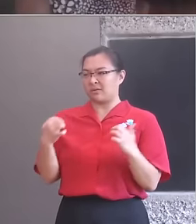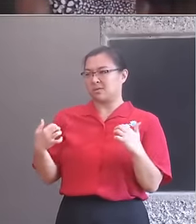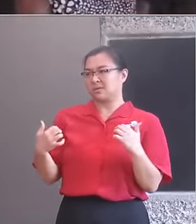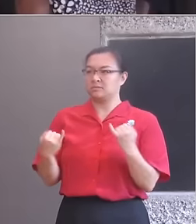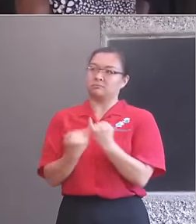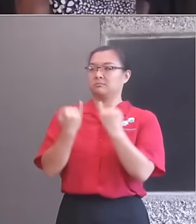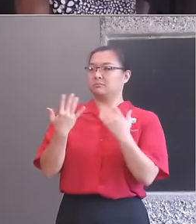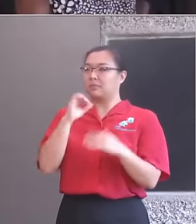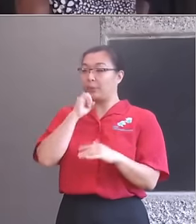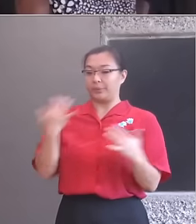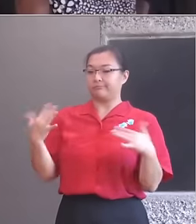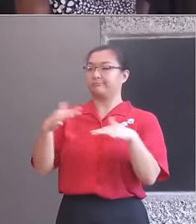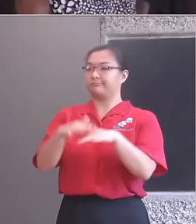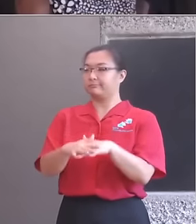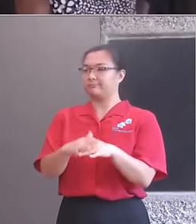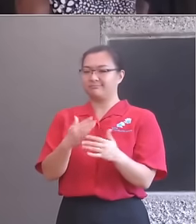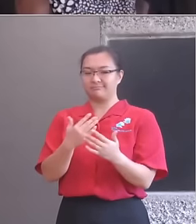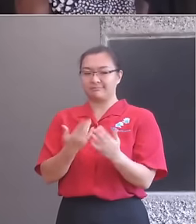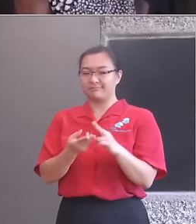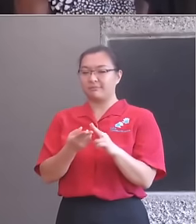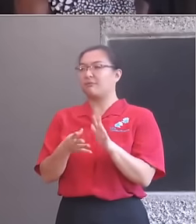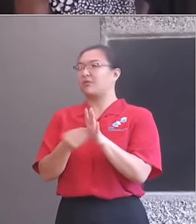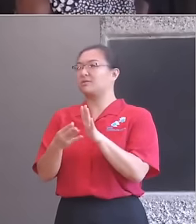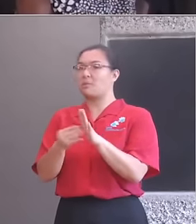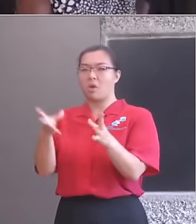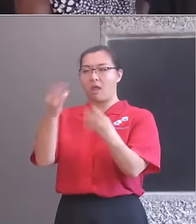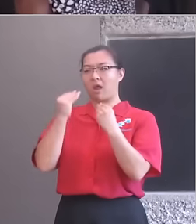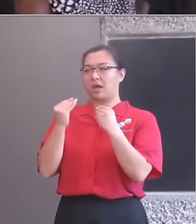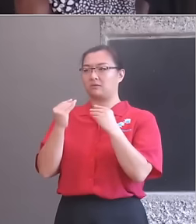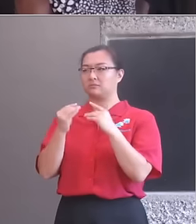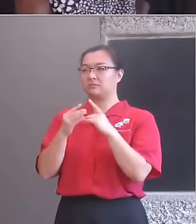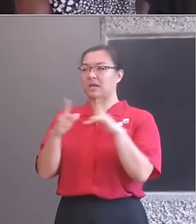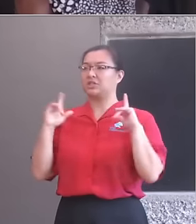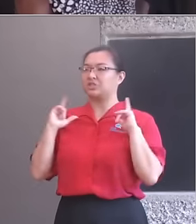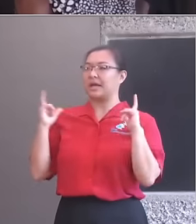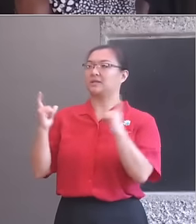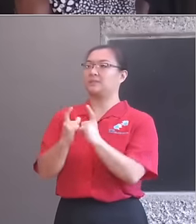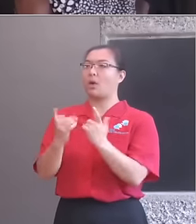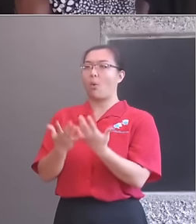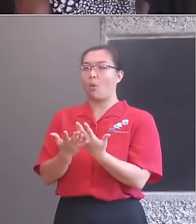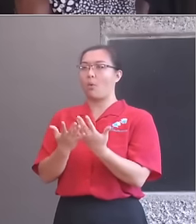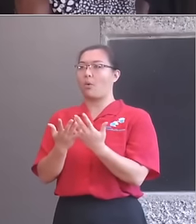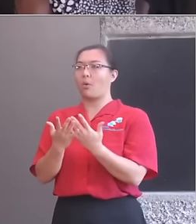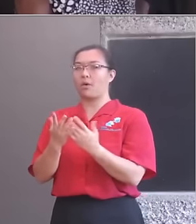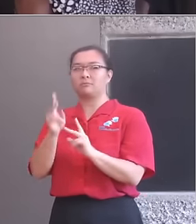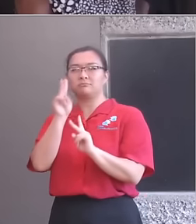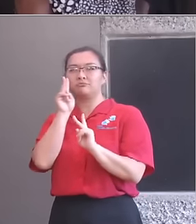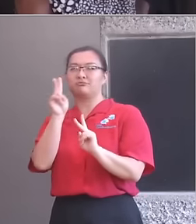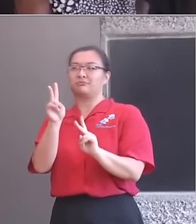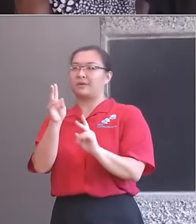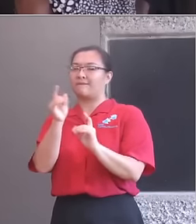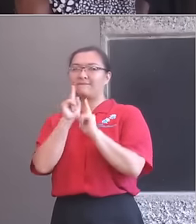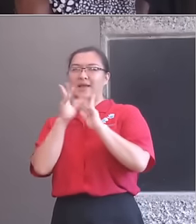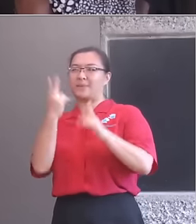Shakespeare's plays or giving you the historical knowledge to contextualise Picasso's paintings or allowing you to read